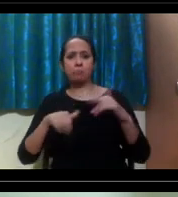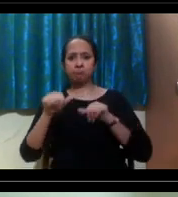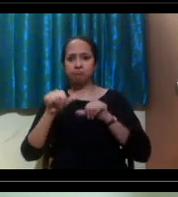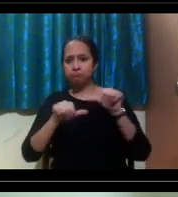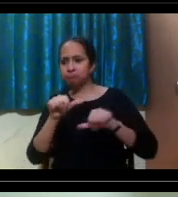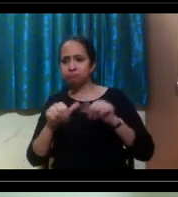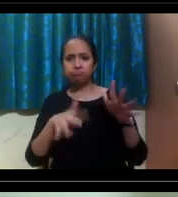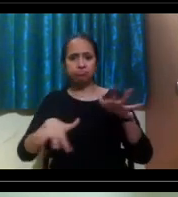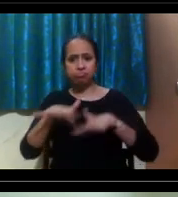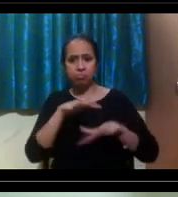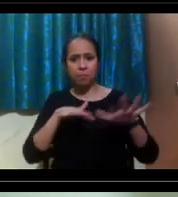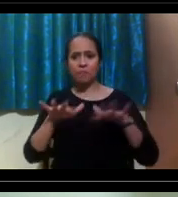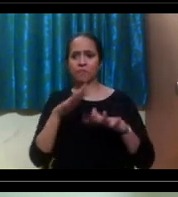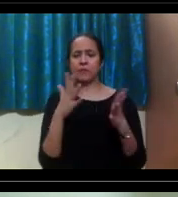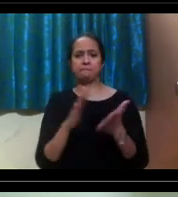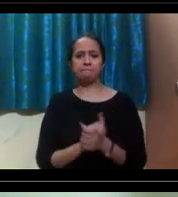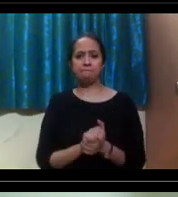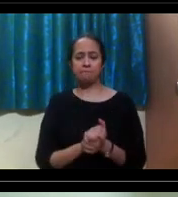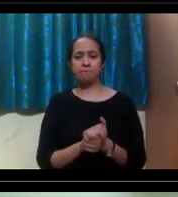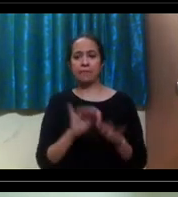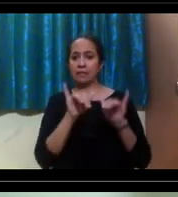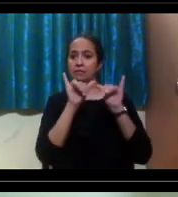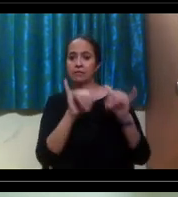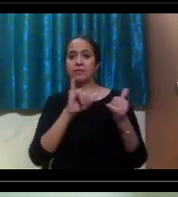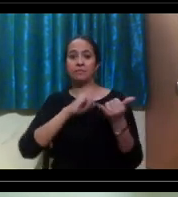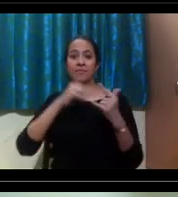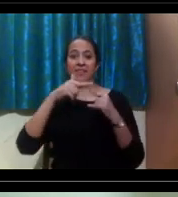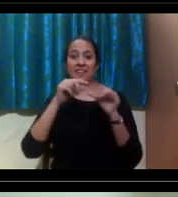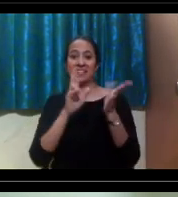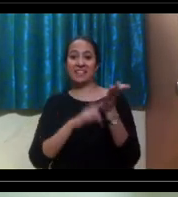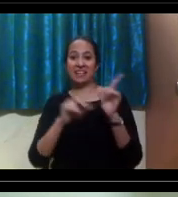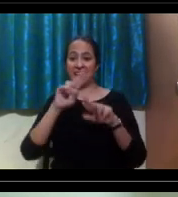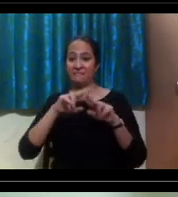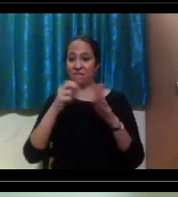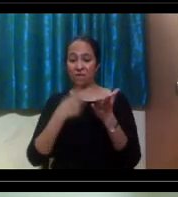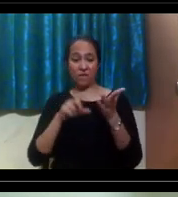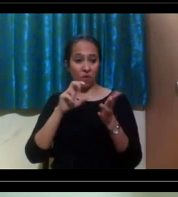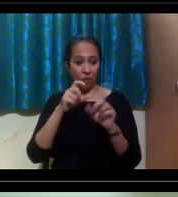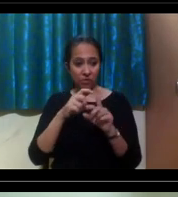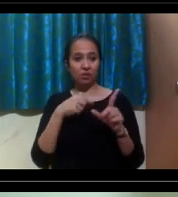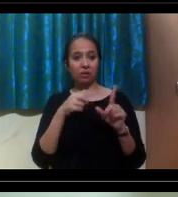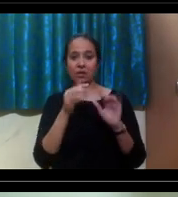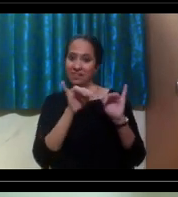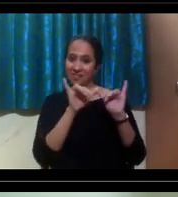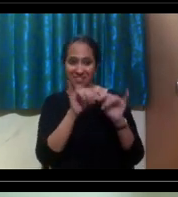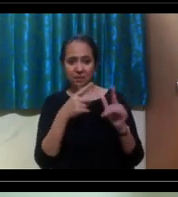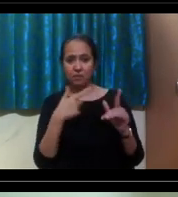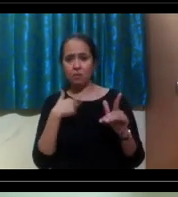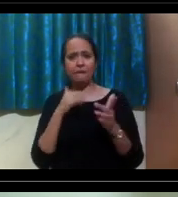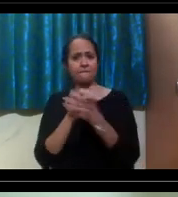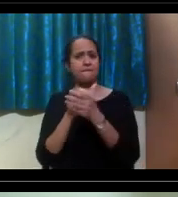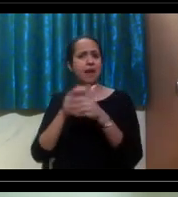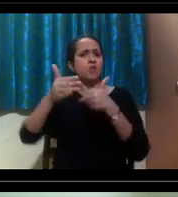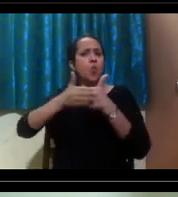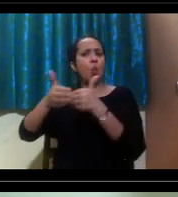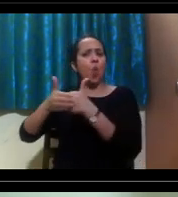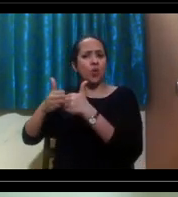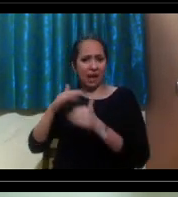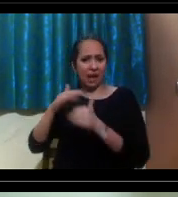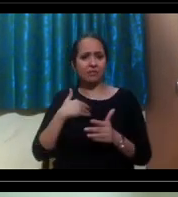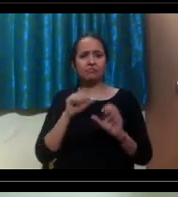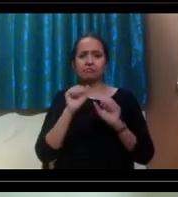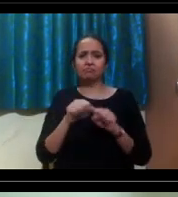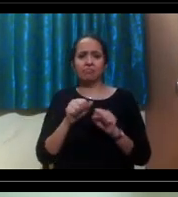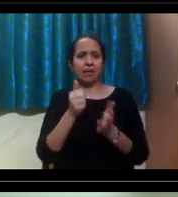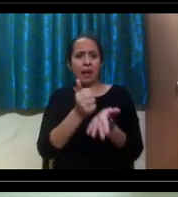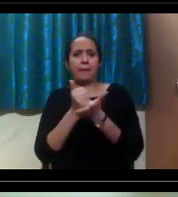staying at Stanford, um, I have several close friends that I know I can depend on. So that was one of the